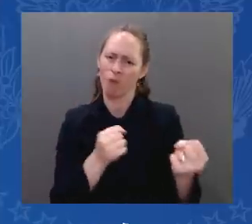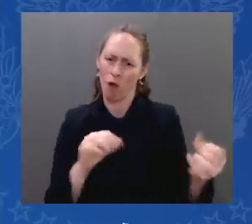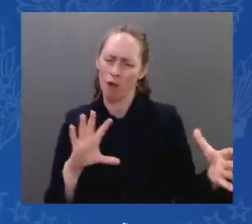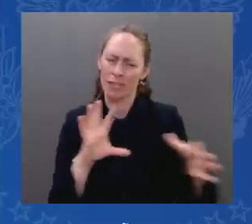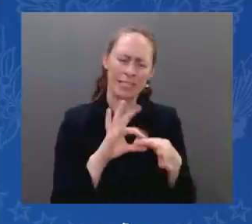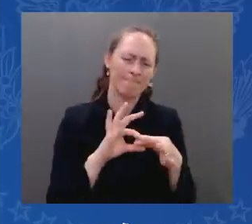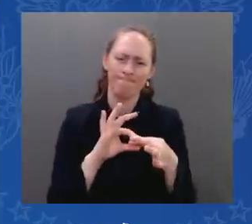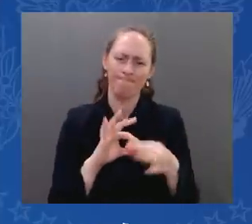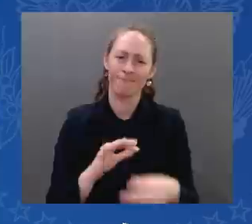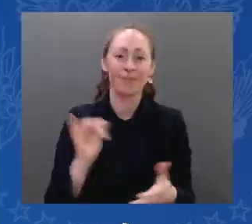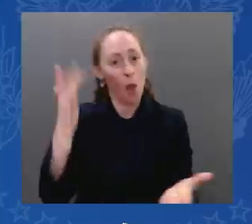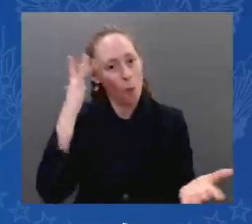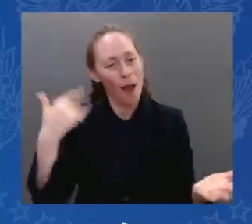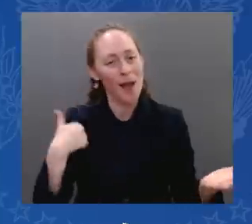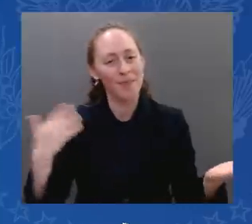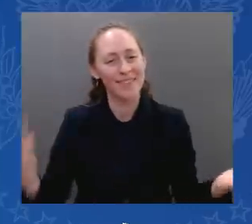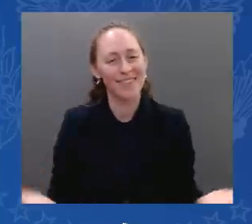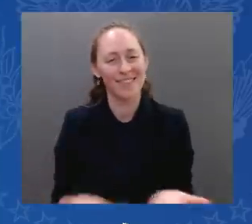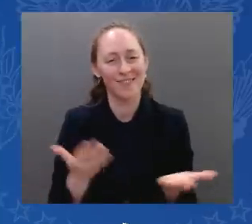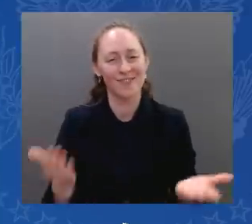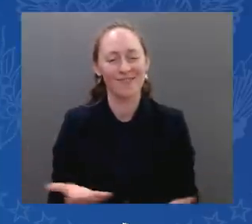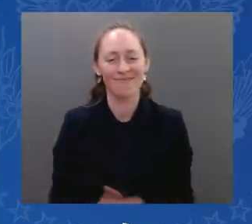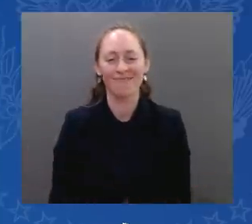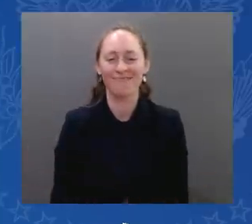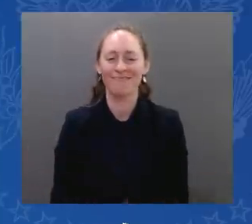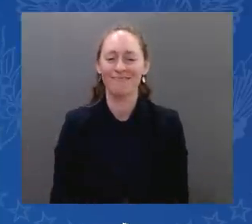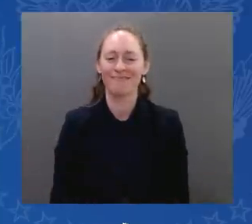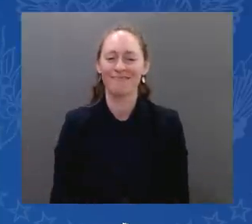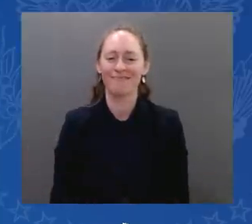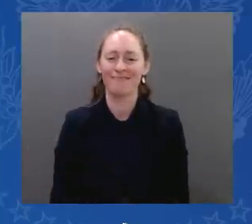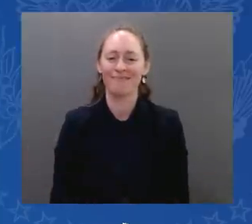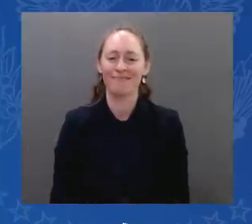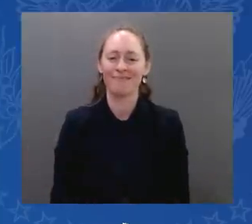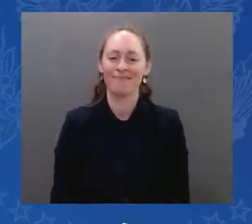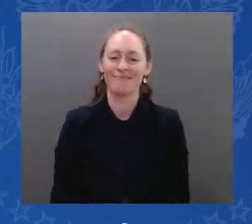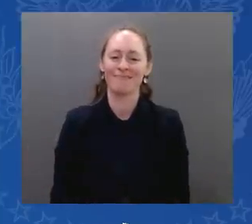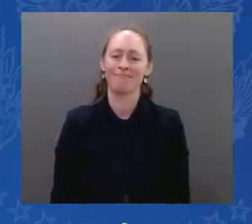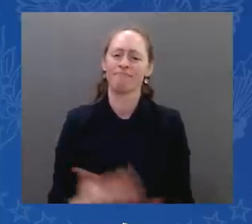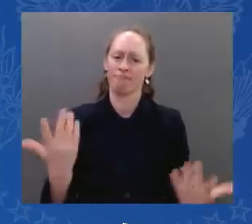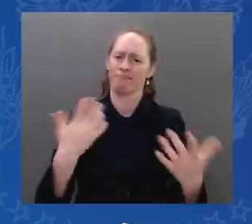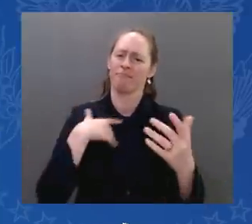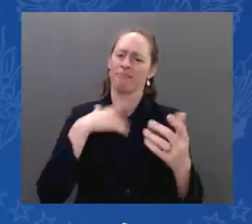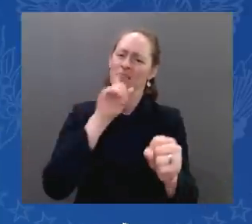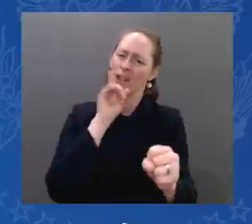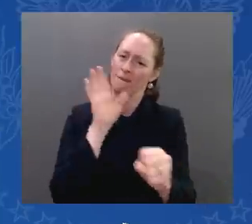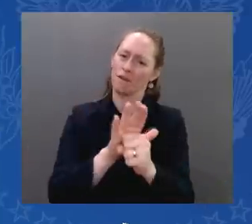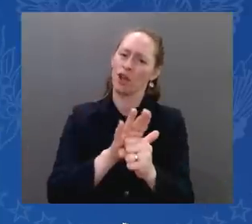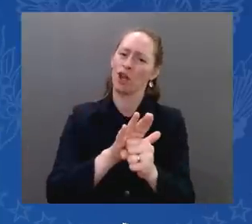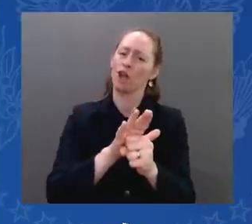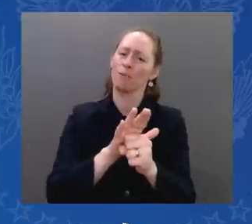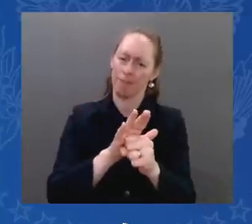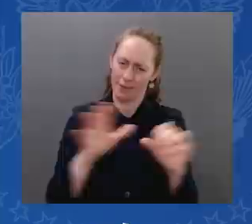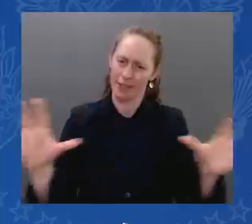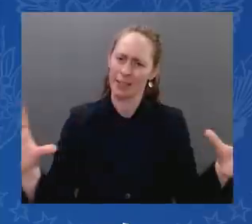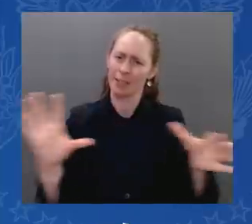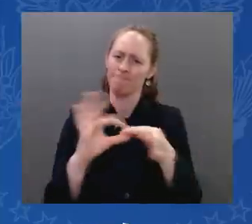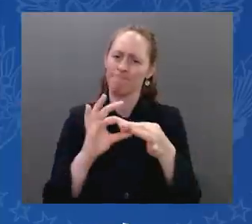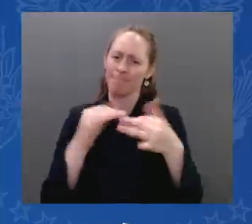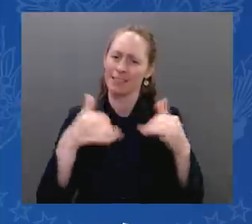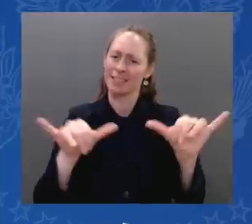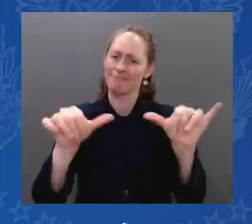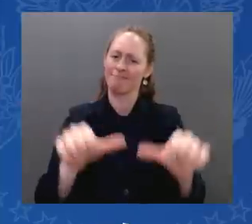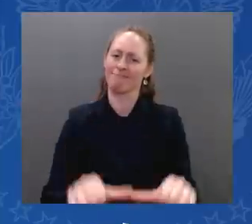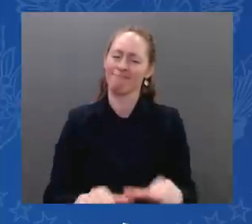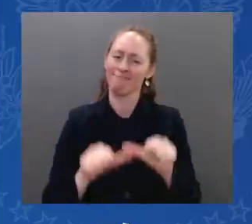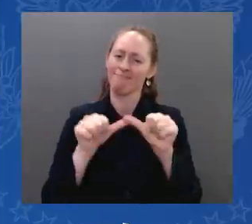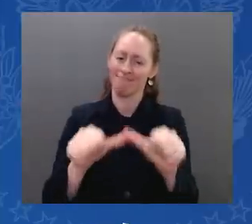that stretch back to just 11 minutes, 11 minutes after Israel declared statehood when the United States became the first